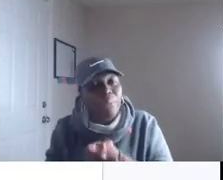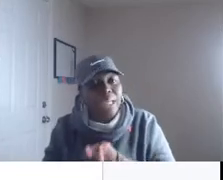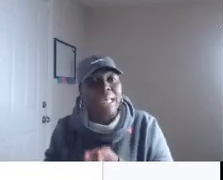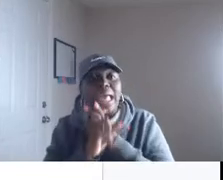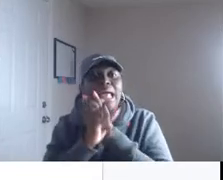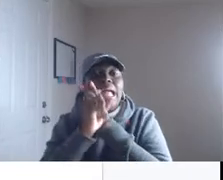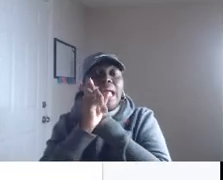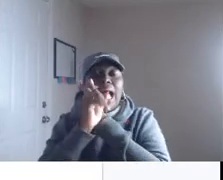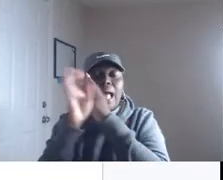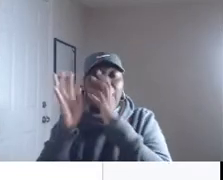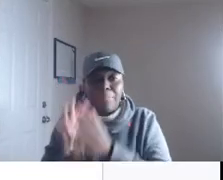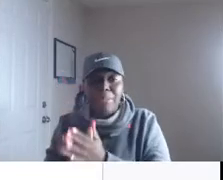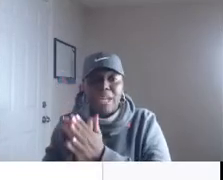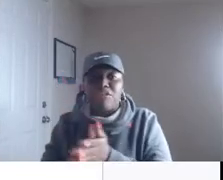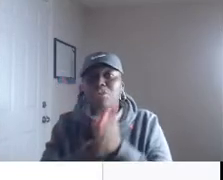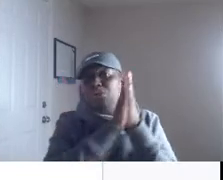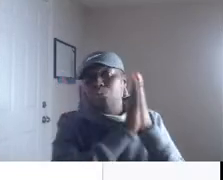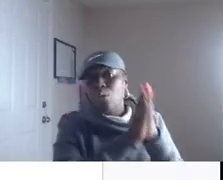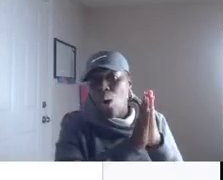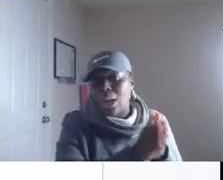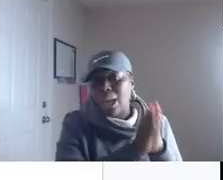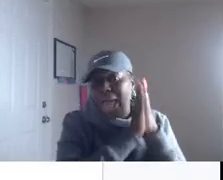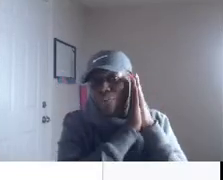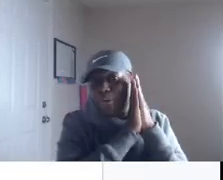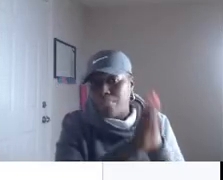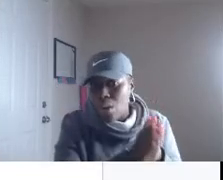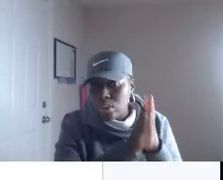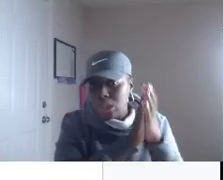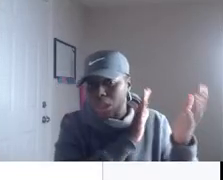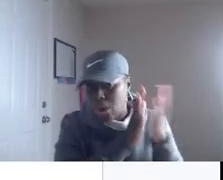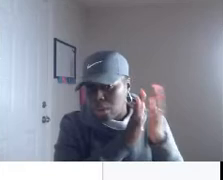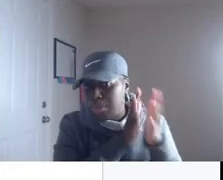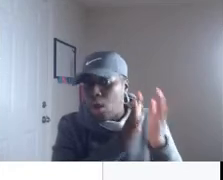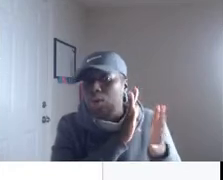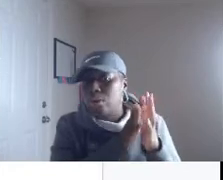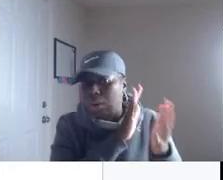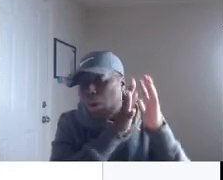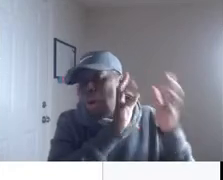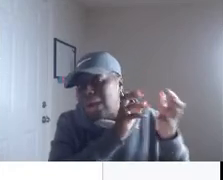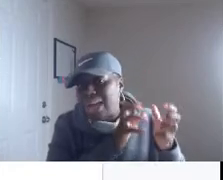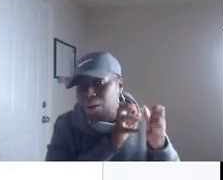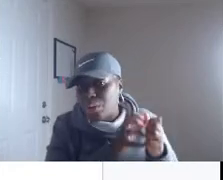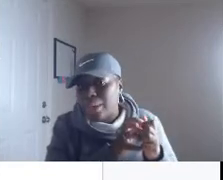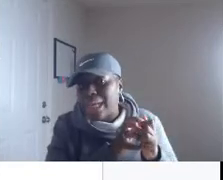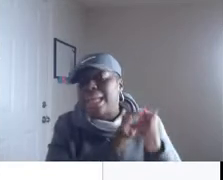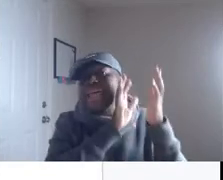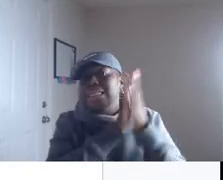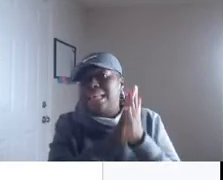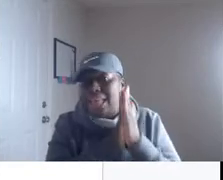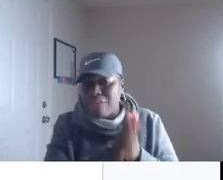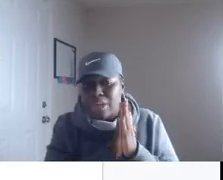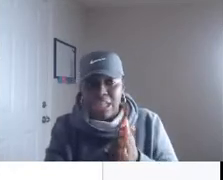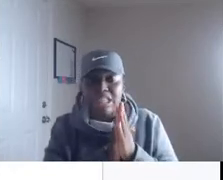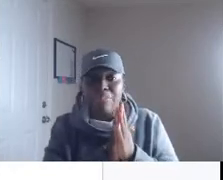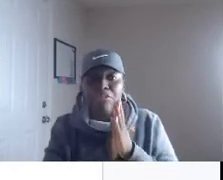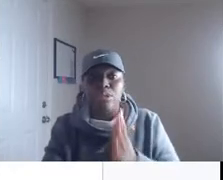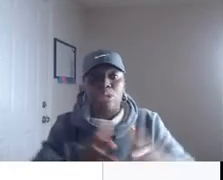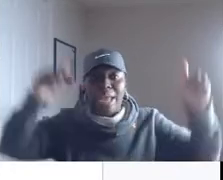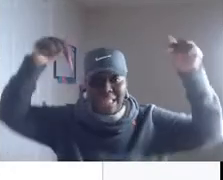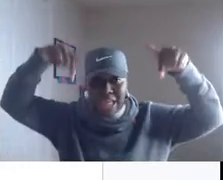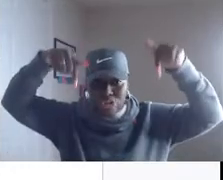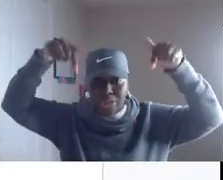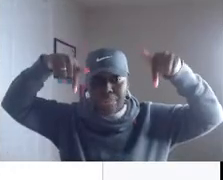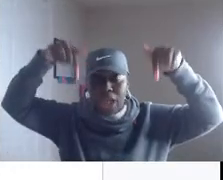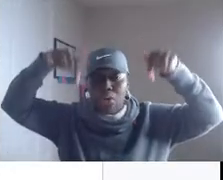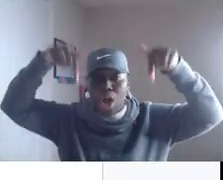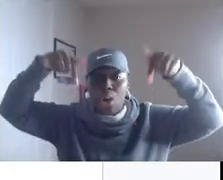uh implemented for you to do online remote or remote or online notary then definitely there's something for